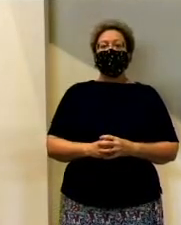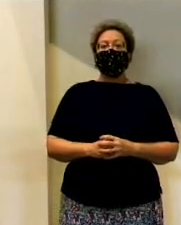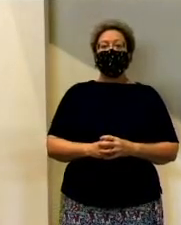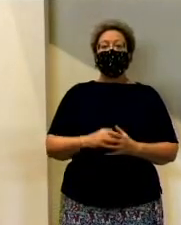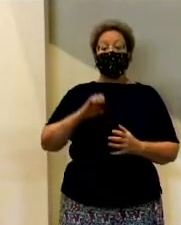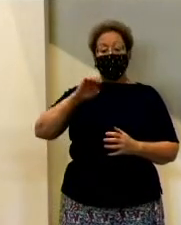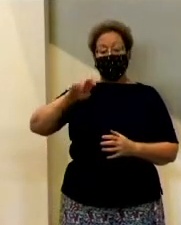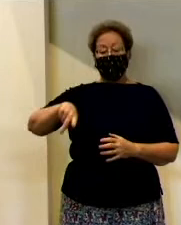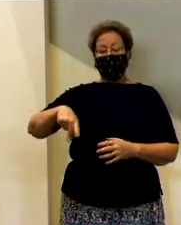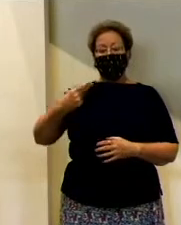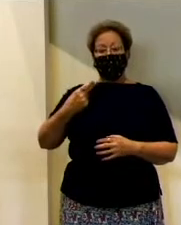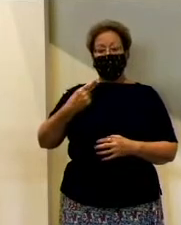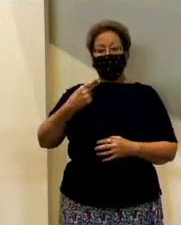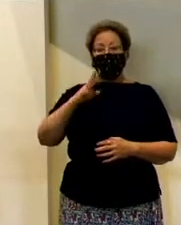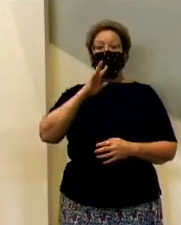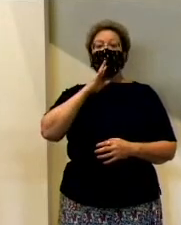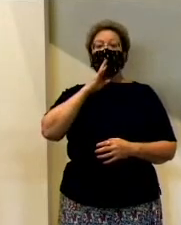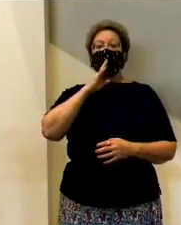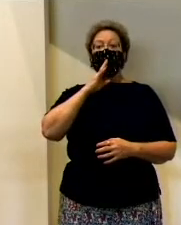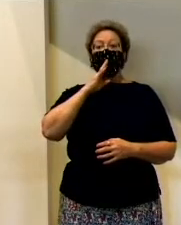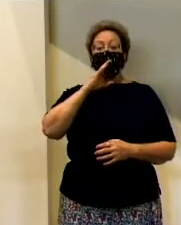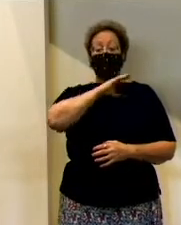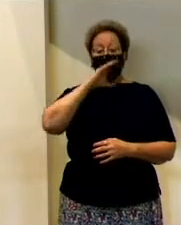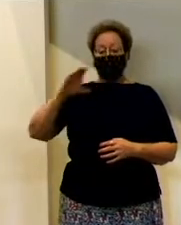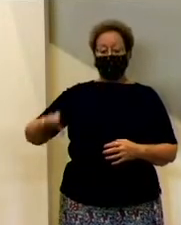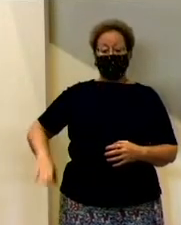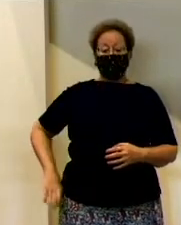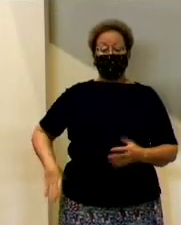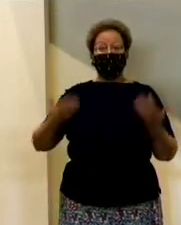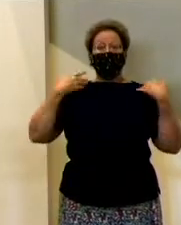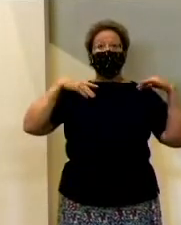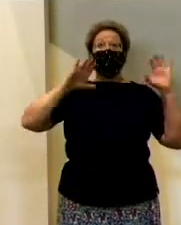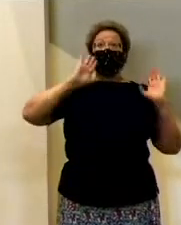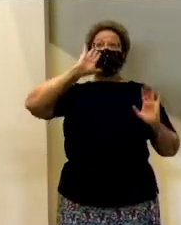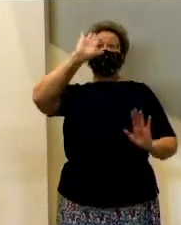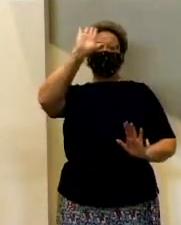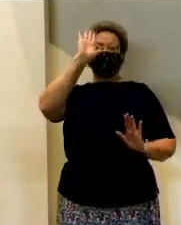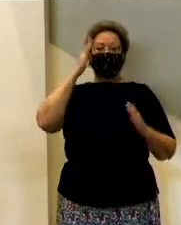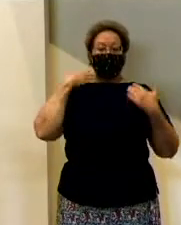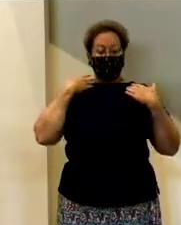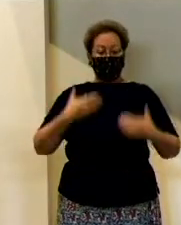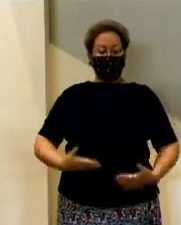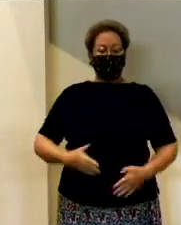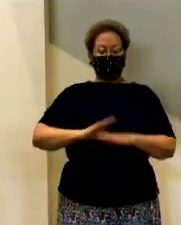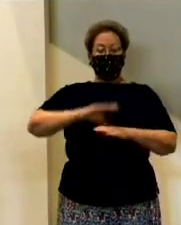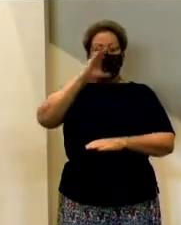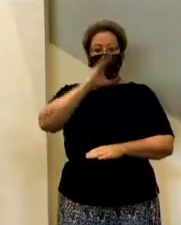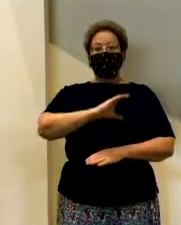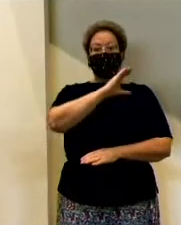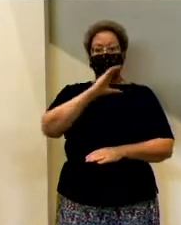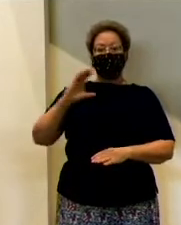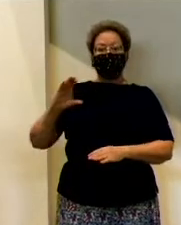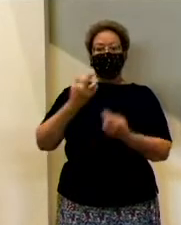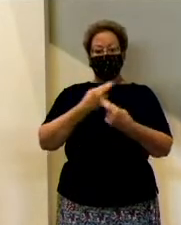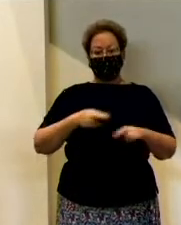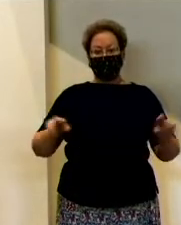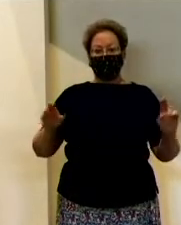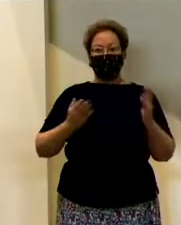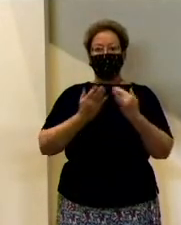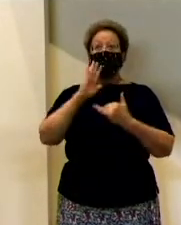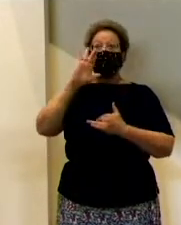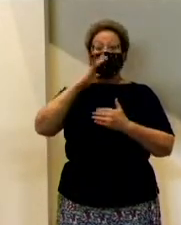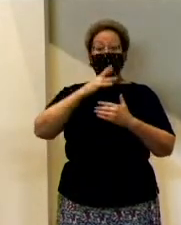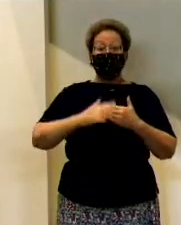Ephesians, Paul talks about Christ giving up his body on the cross so we could be redeemed through his blood. In